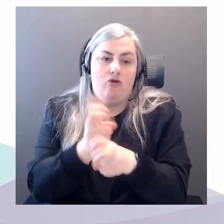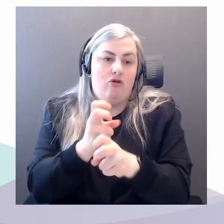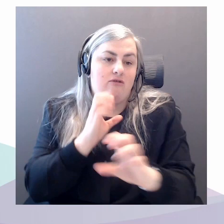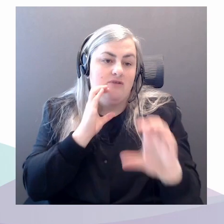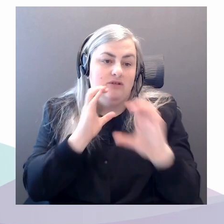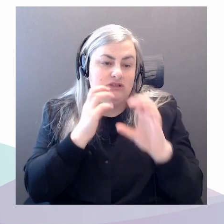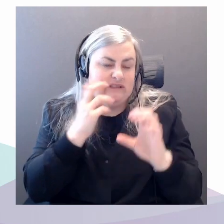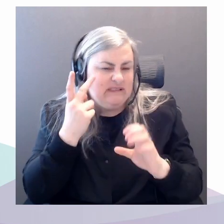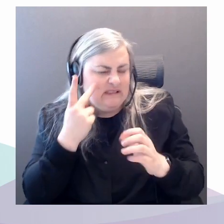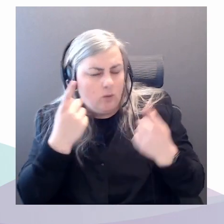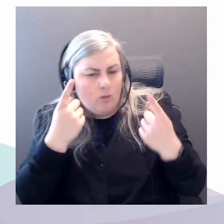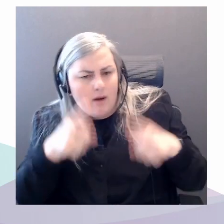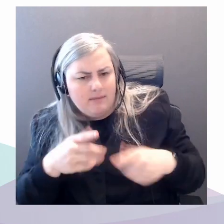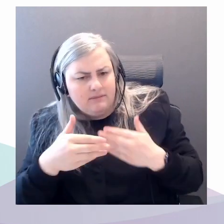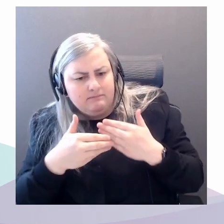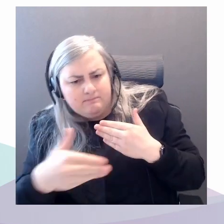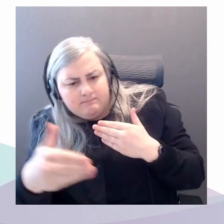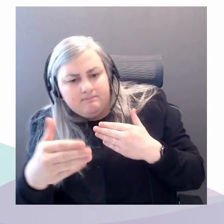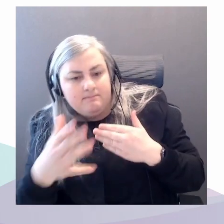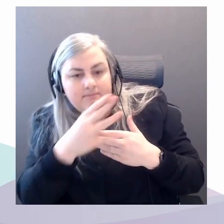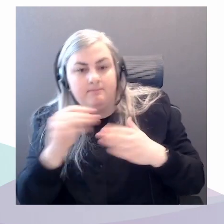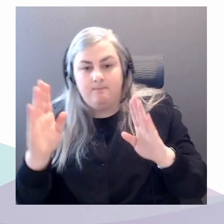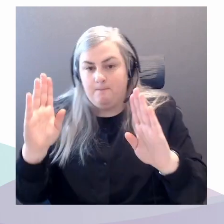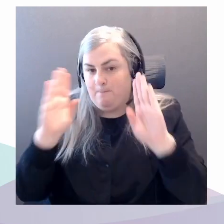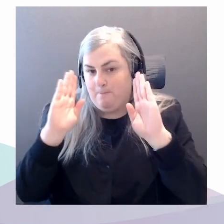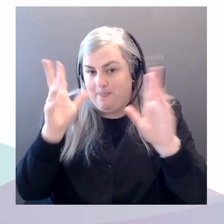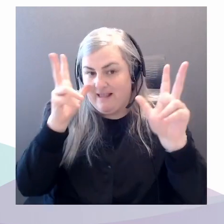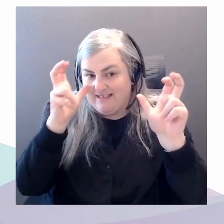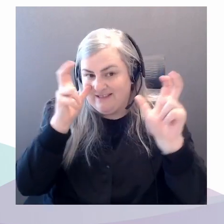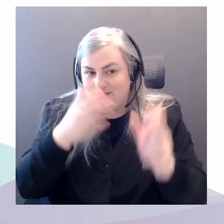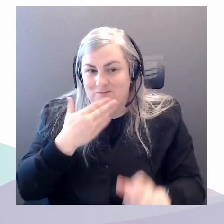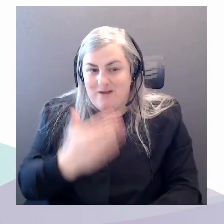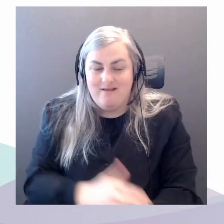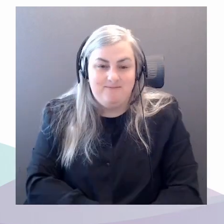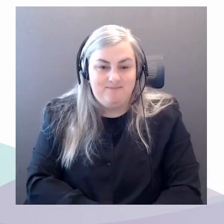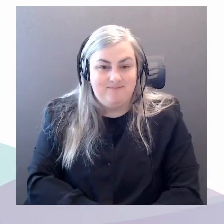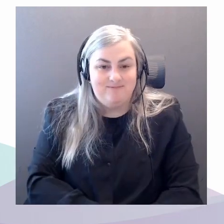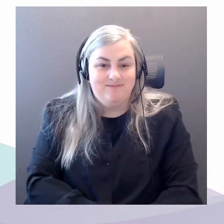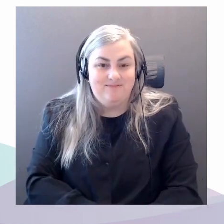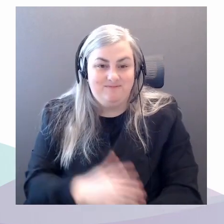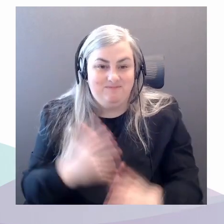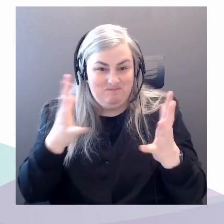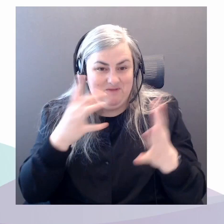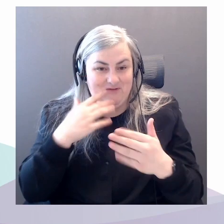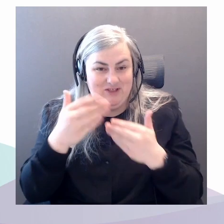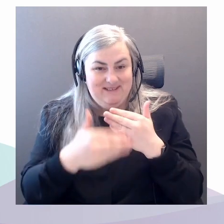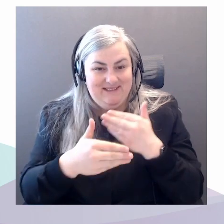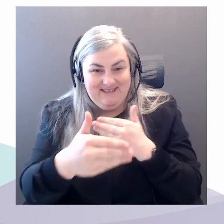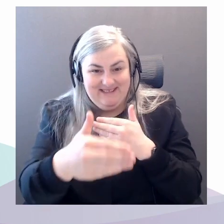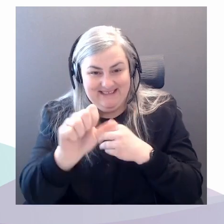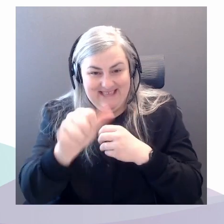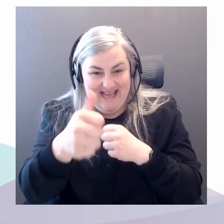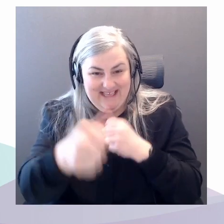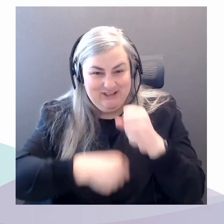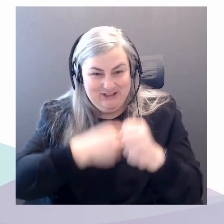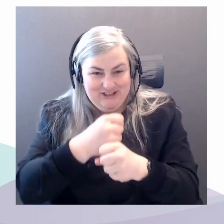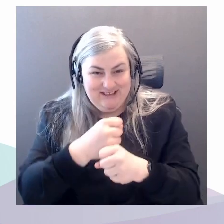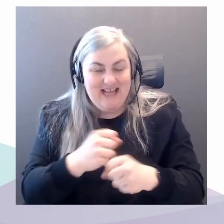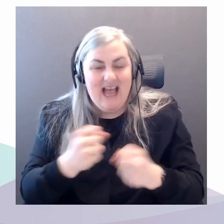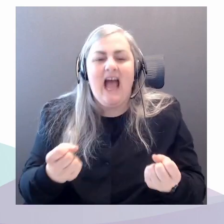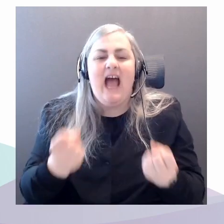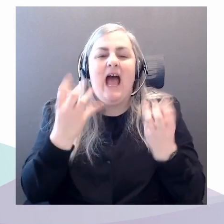listening well. Here's to 10 more years. Here's to 10 more years. Yeah. How many more years do we have till 2050?